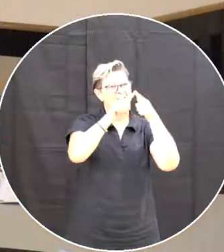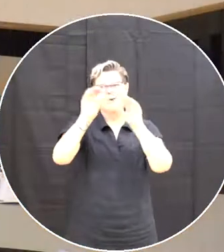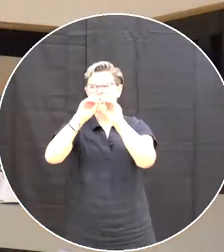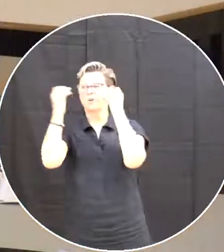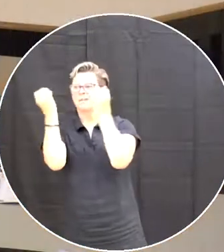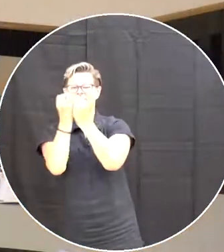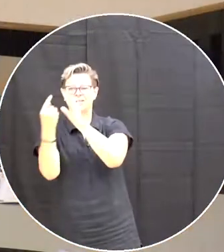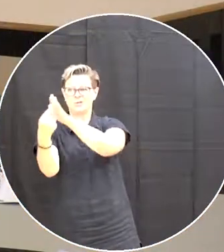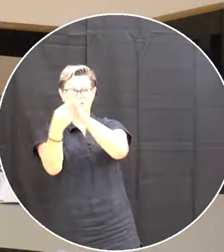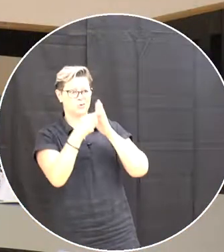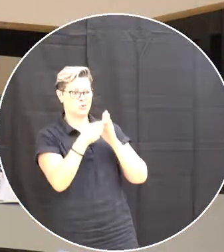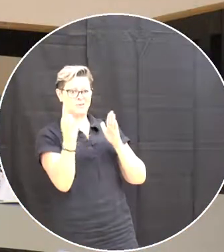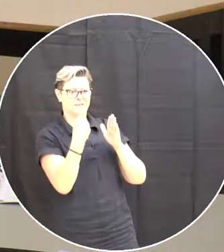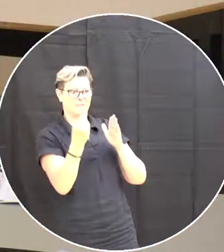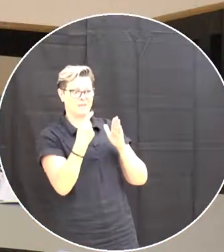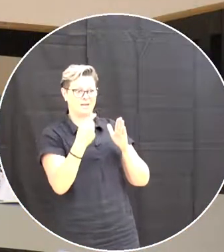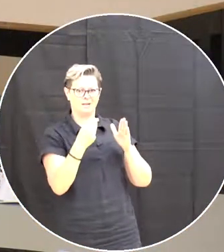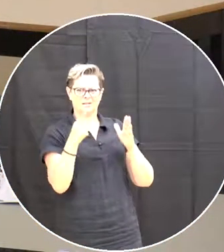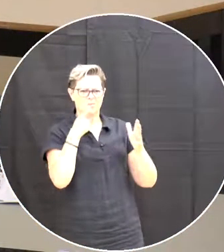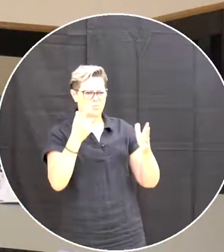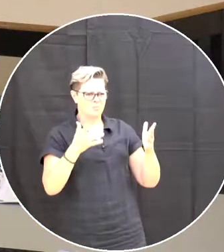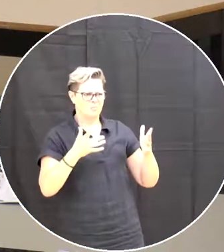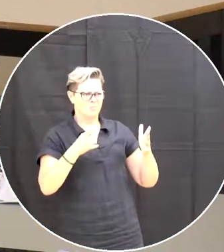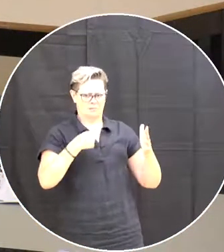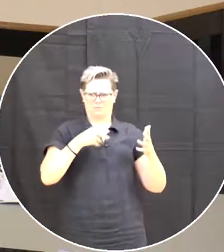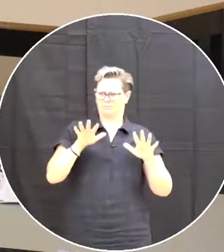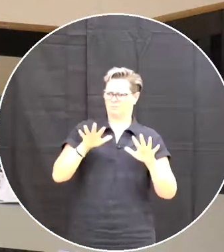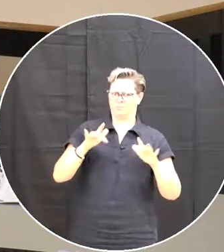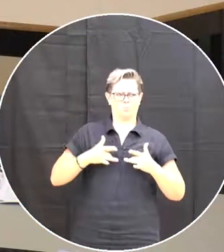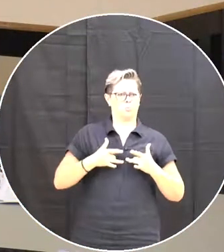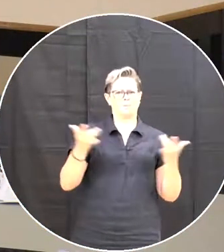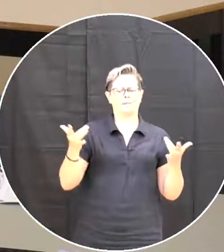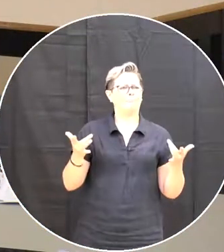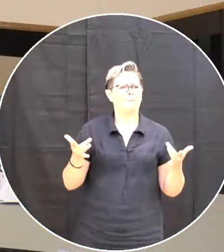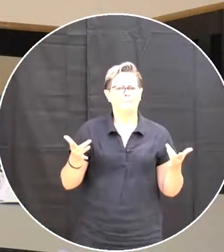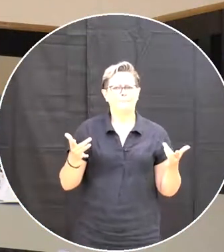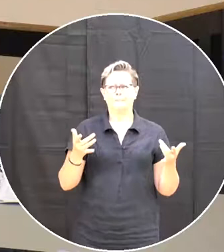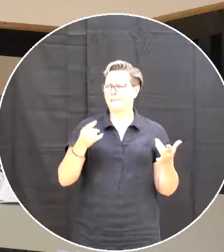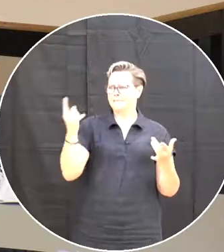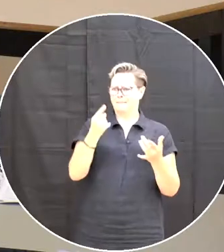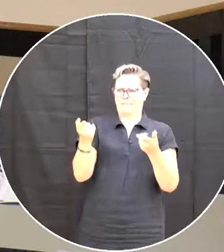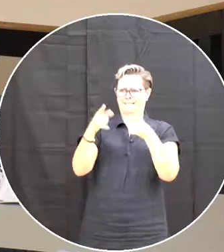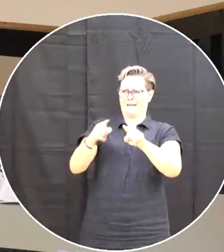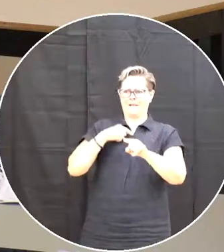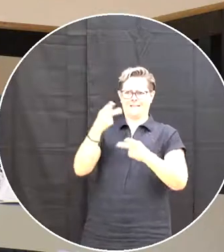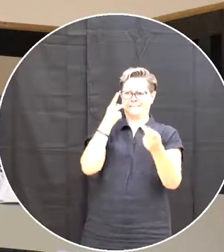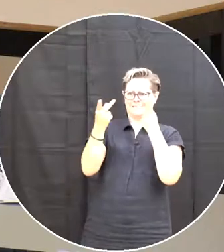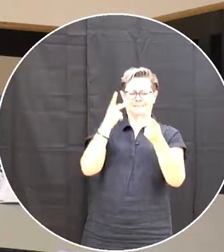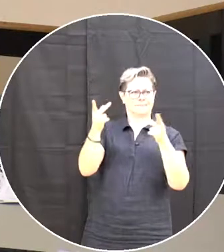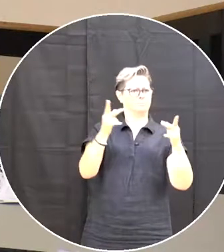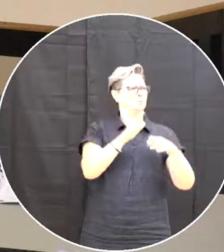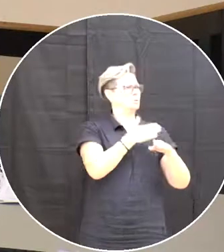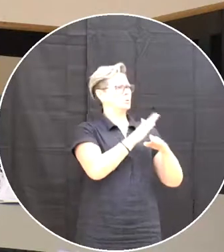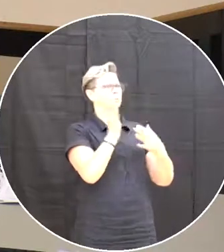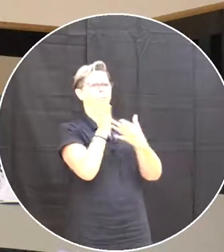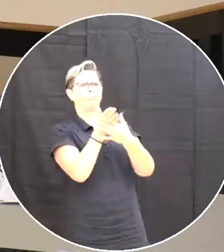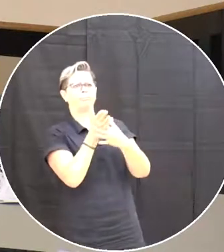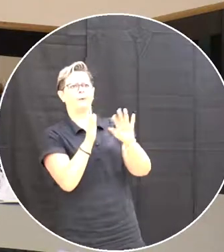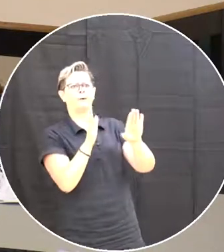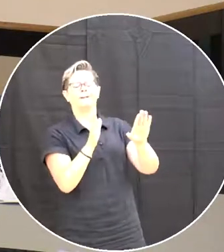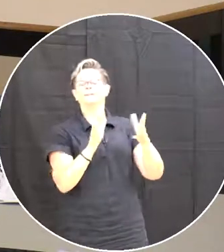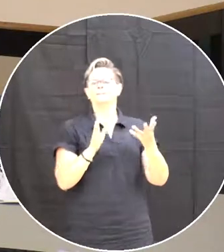you say Okay, what's going on here? What What's Something happening That I'm not totally and utterly aware of